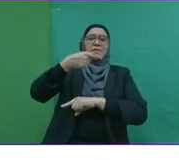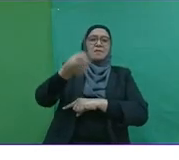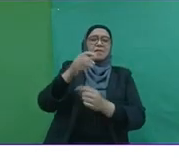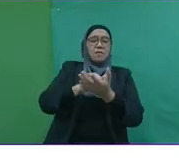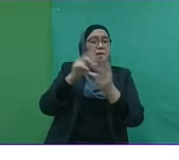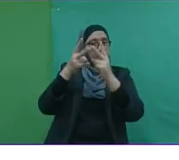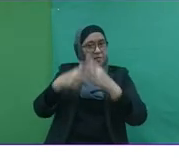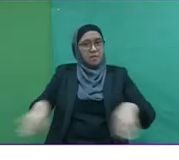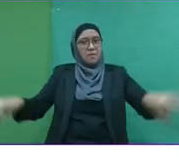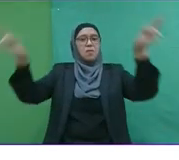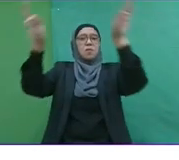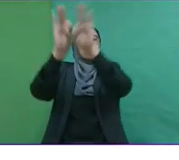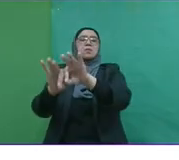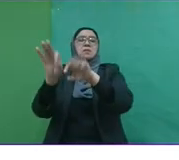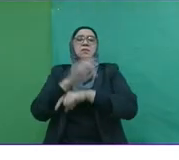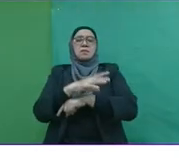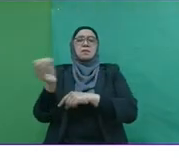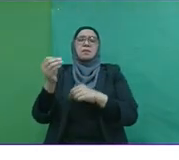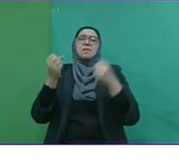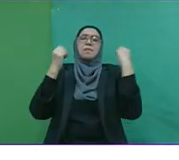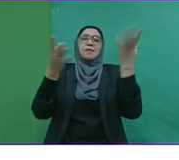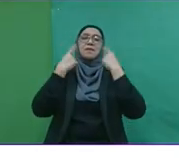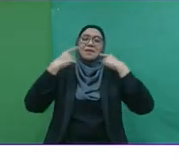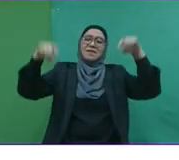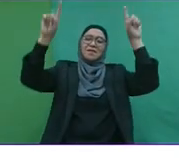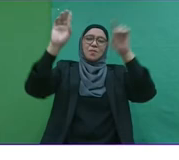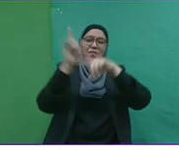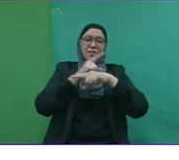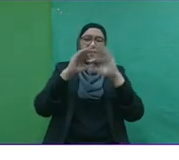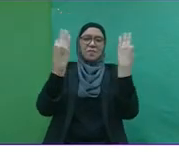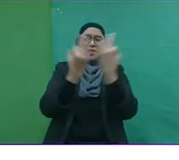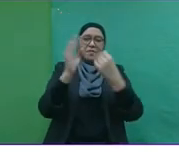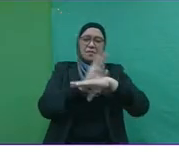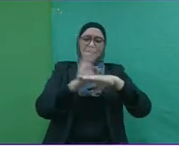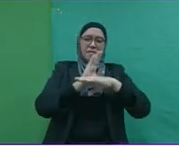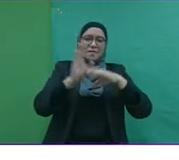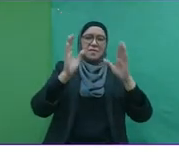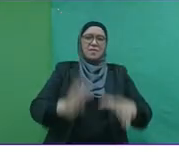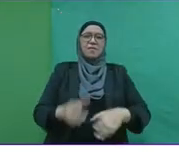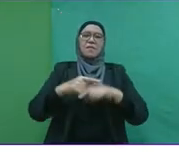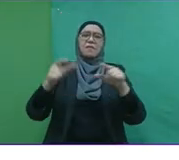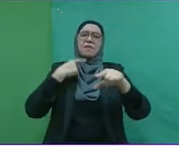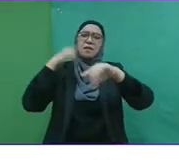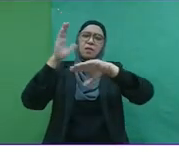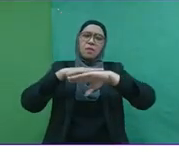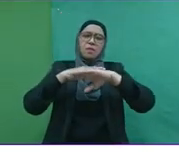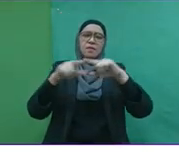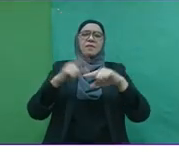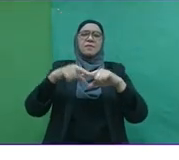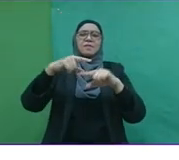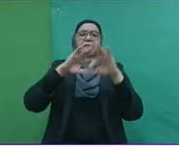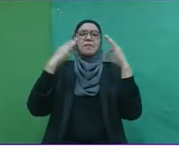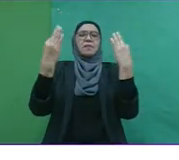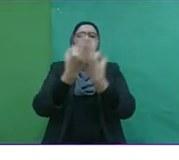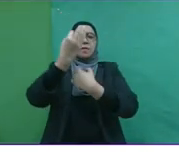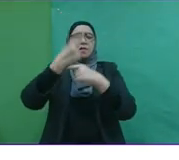mentioned earlier, becomes very important. Very many successful family businesses have what they have called